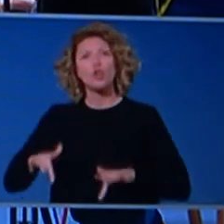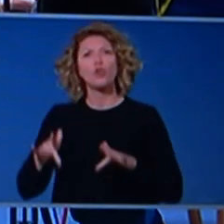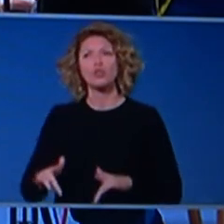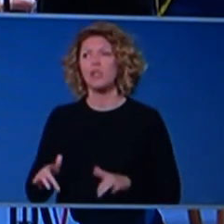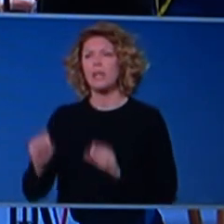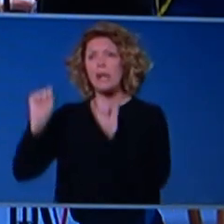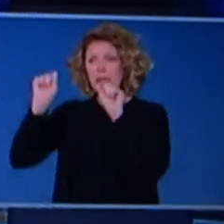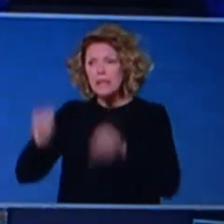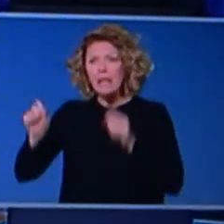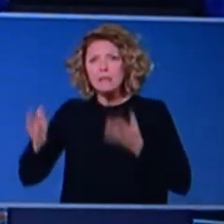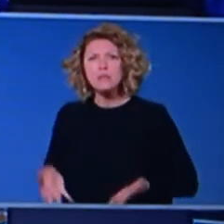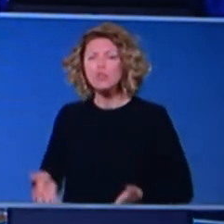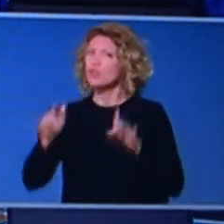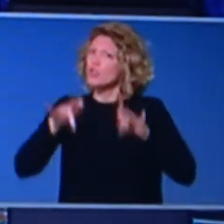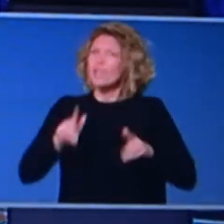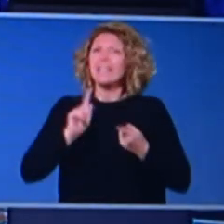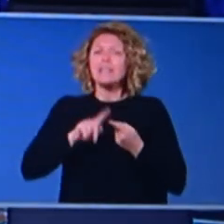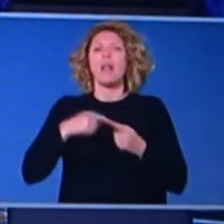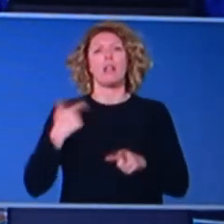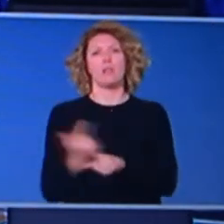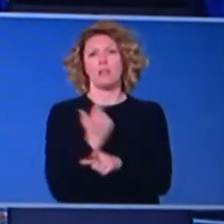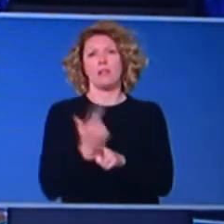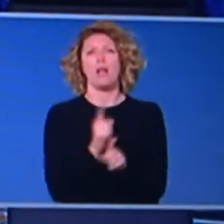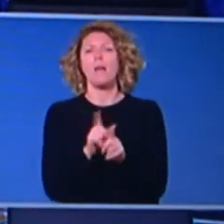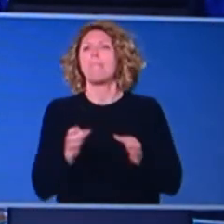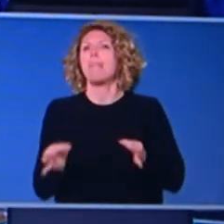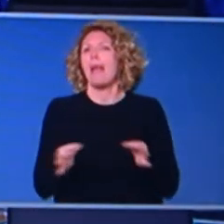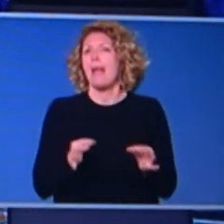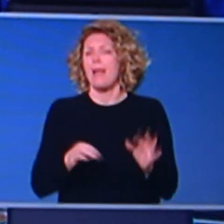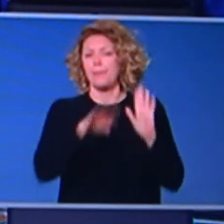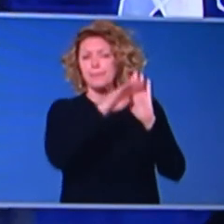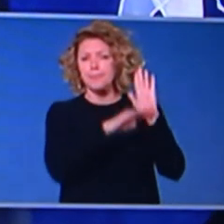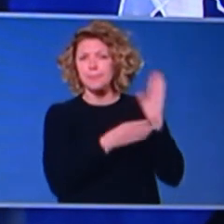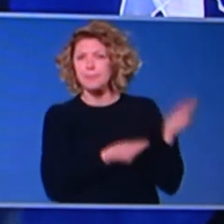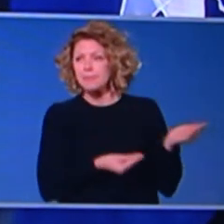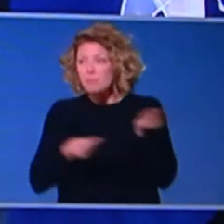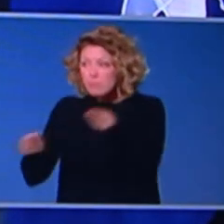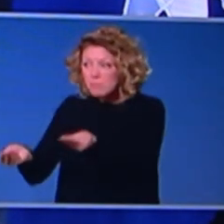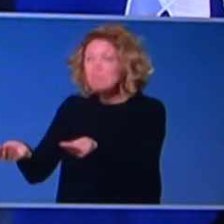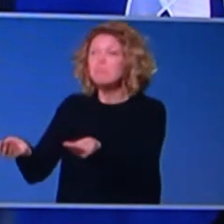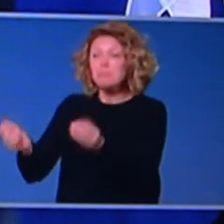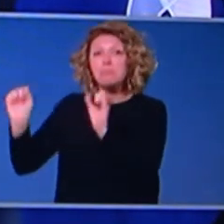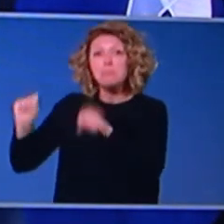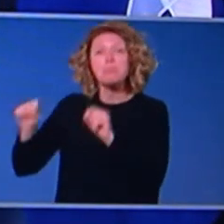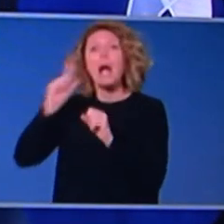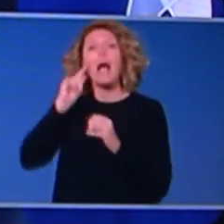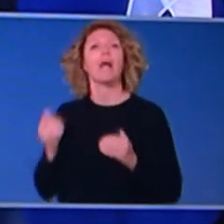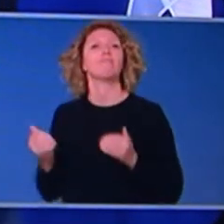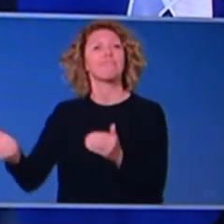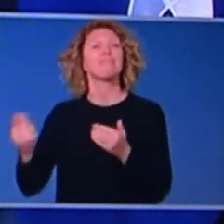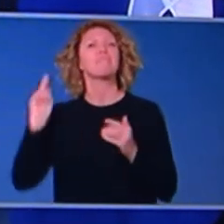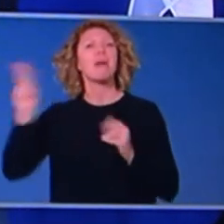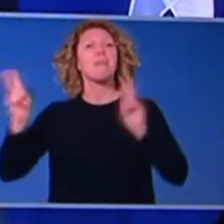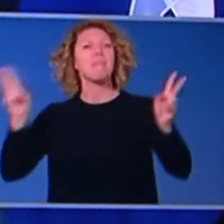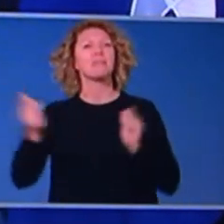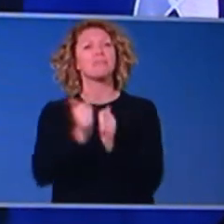set out, I think, the, the, uh, the basis upon which we, we might be able to go forward when we consider whether we can, uh,